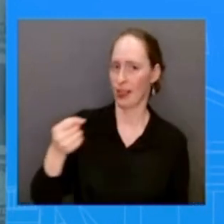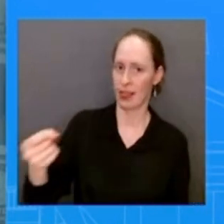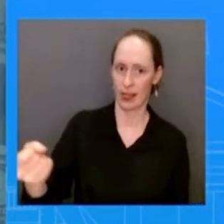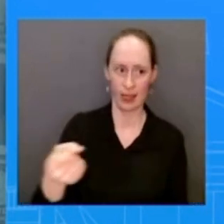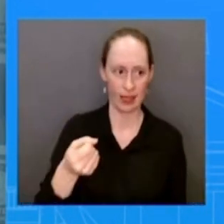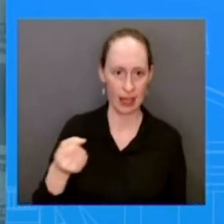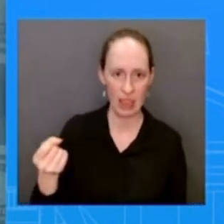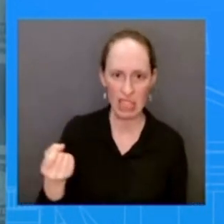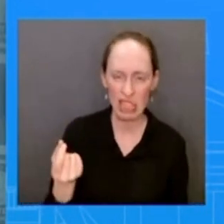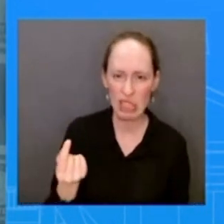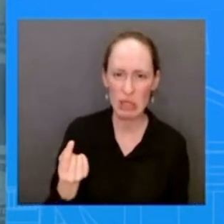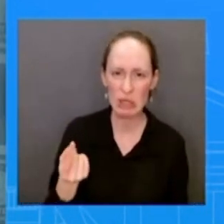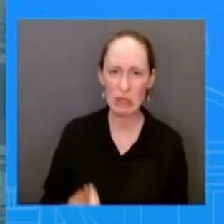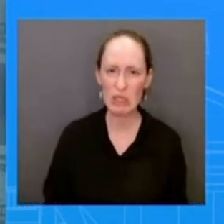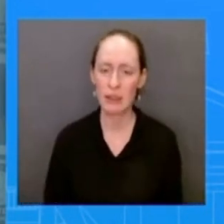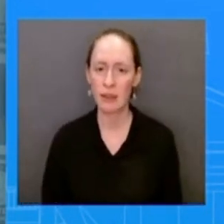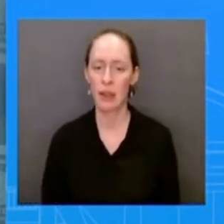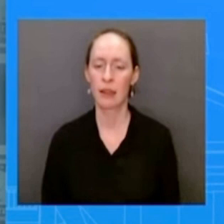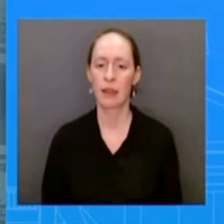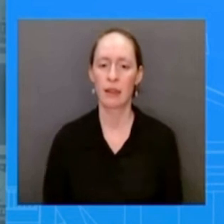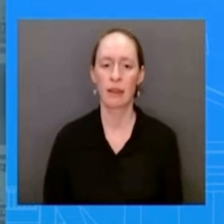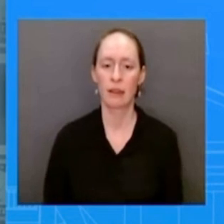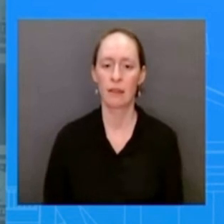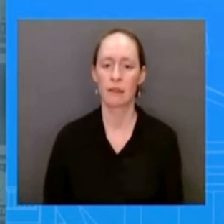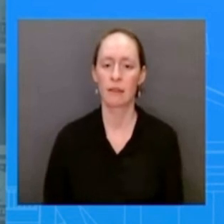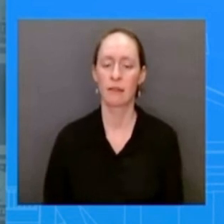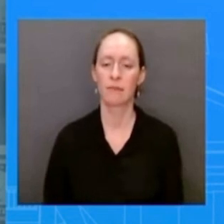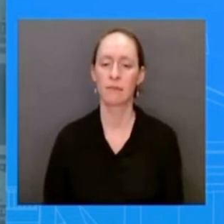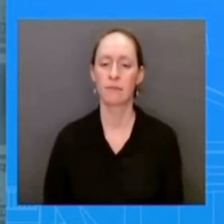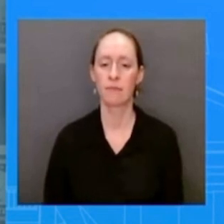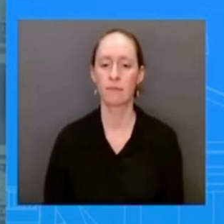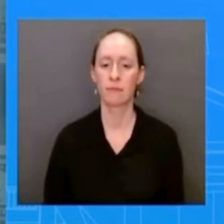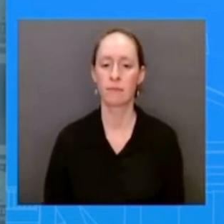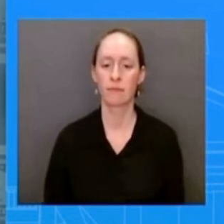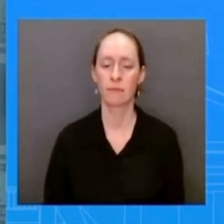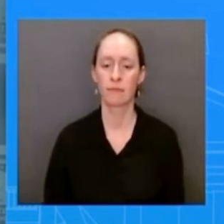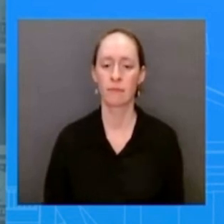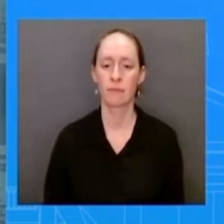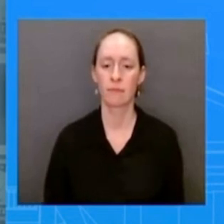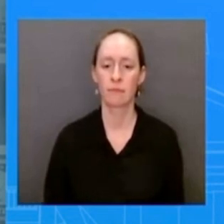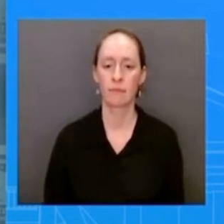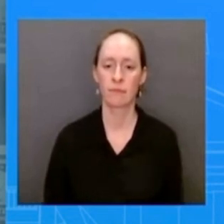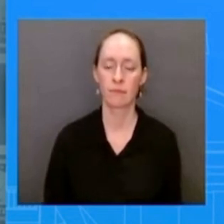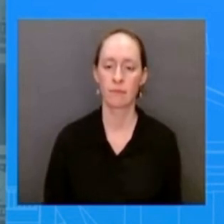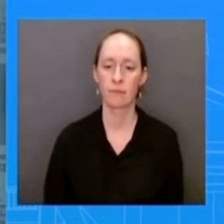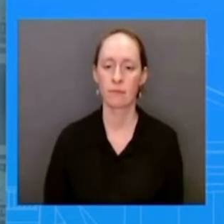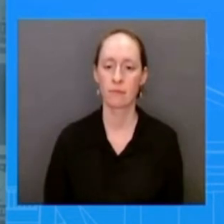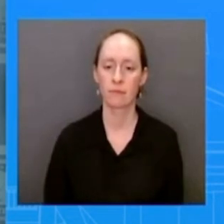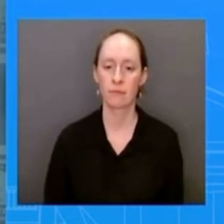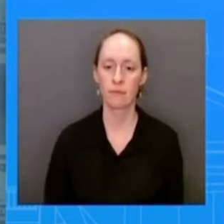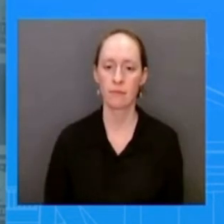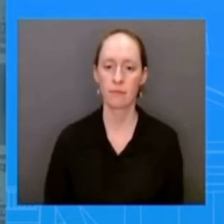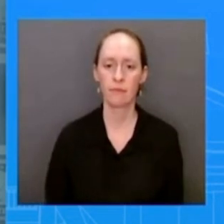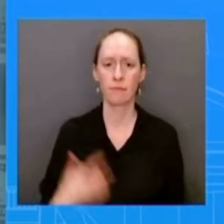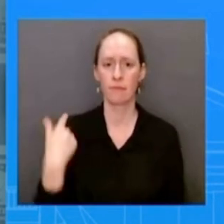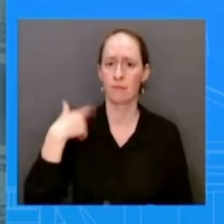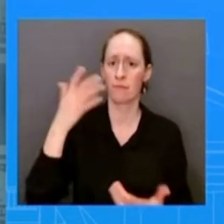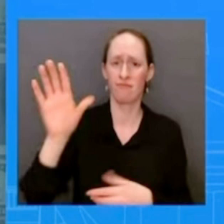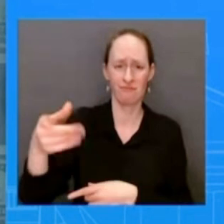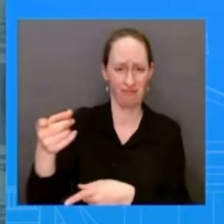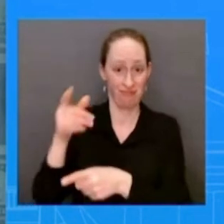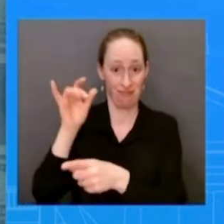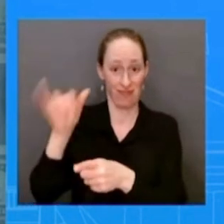gg song's candidacy for this important role she would have brought tremendous talent intellect and experience